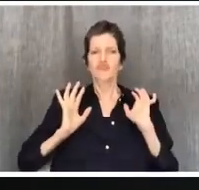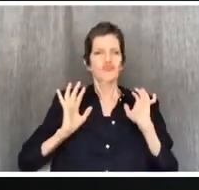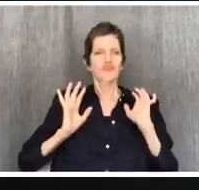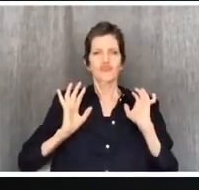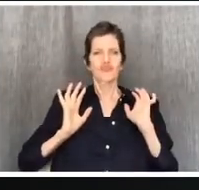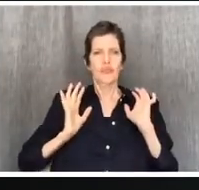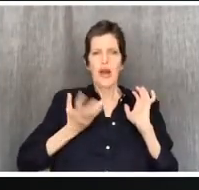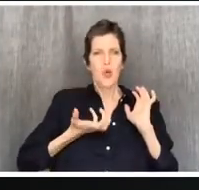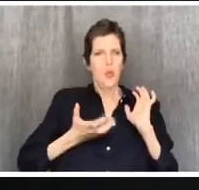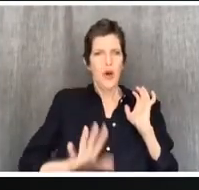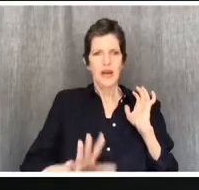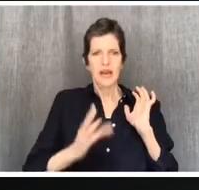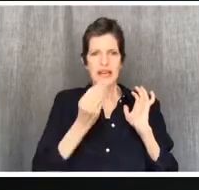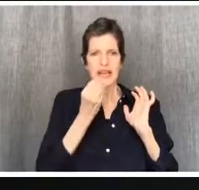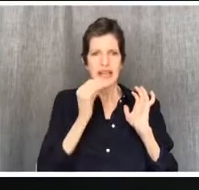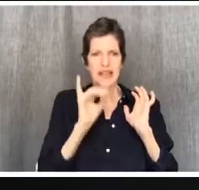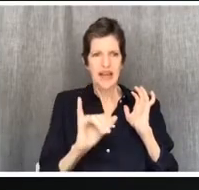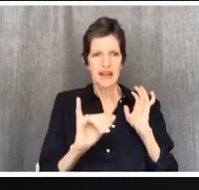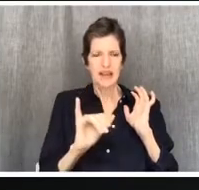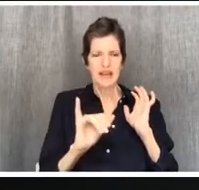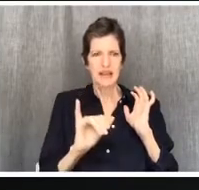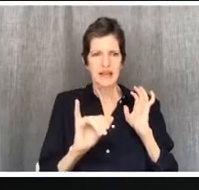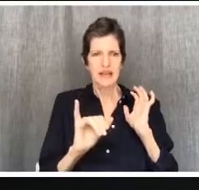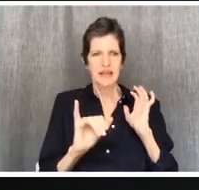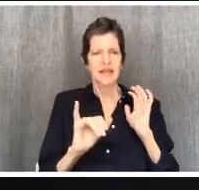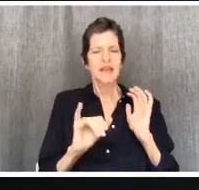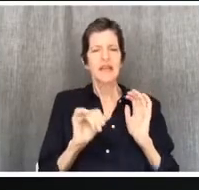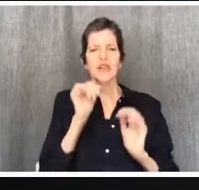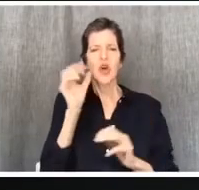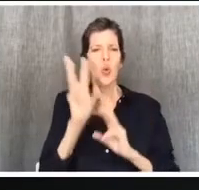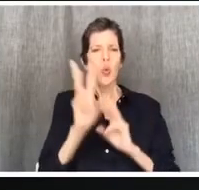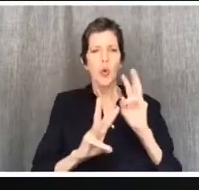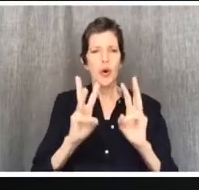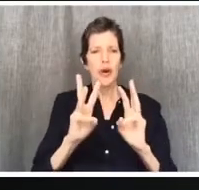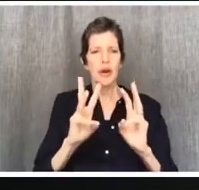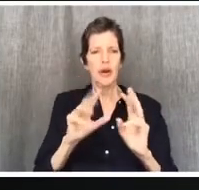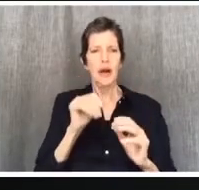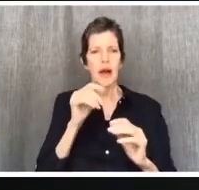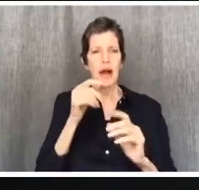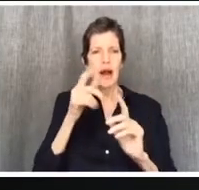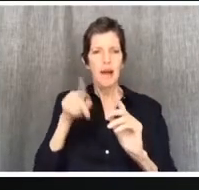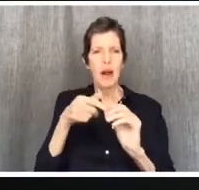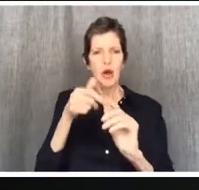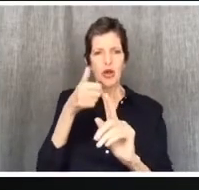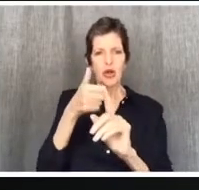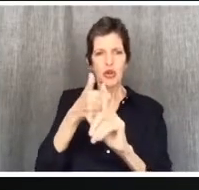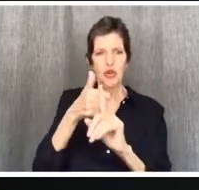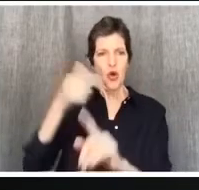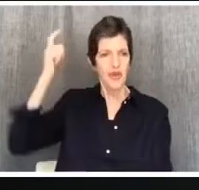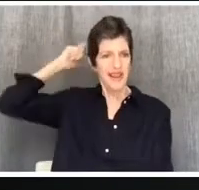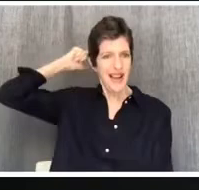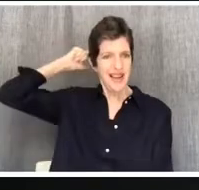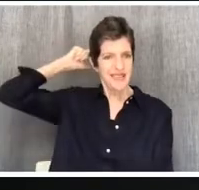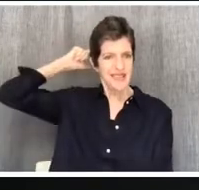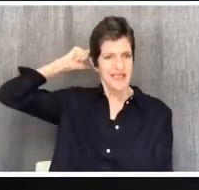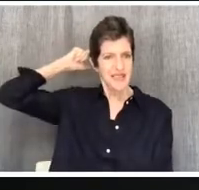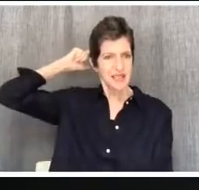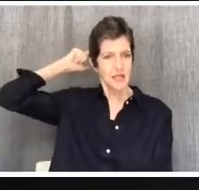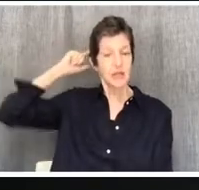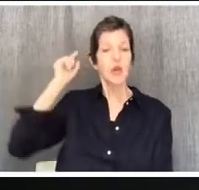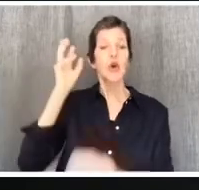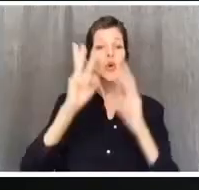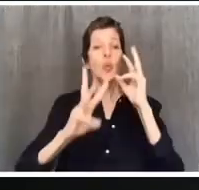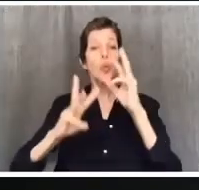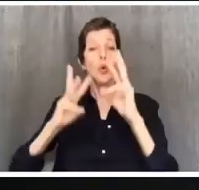I do not mean your conscience, but his. For why should my liberty be determined by someone else's conscience? If I